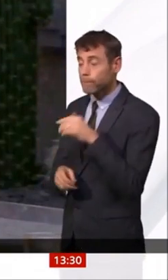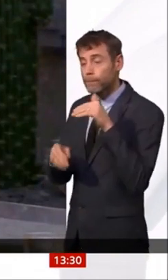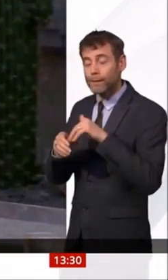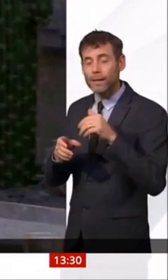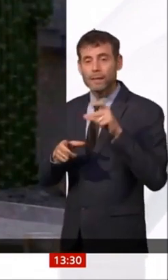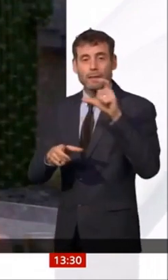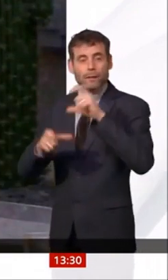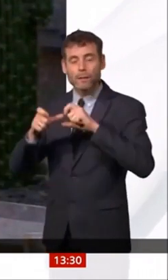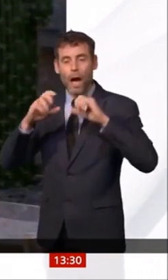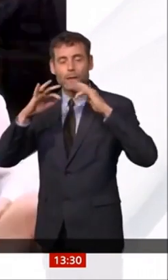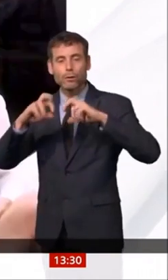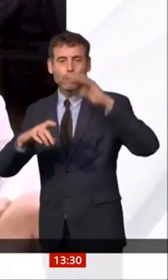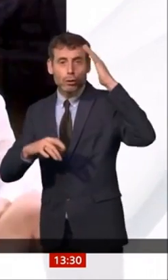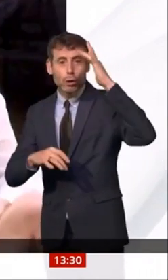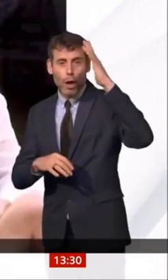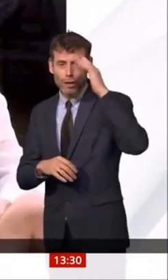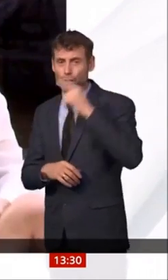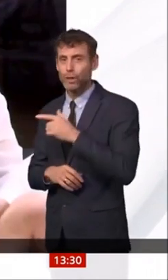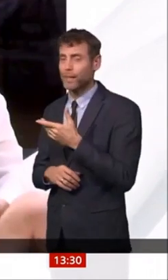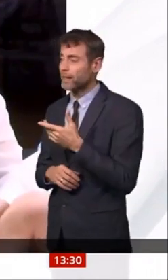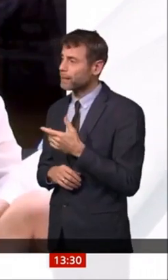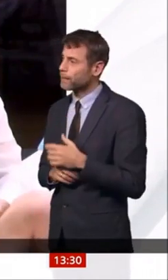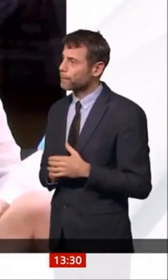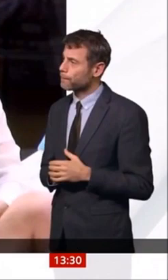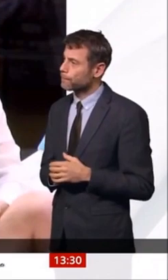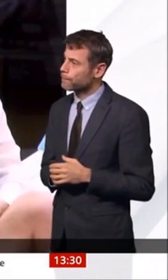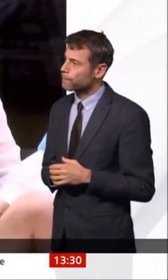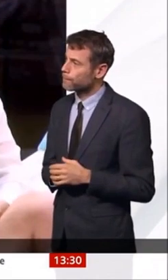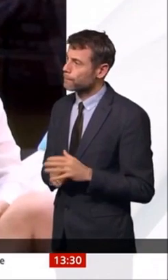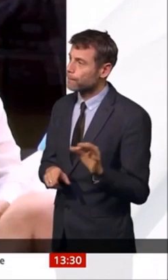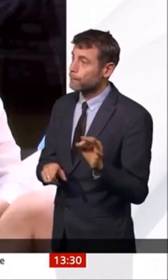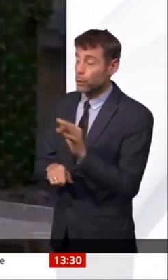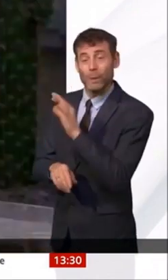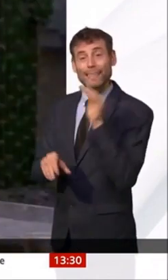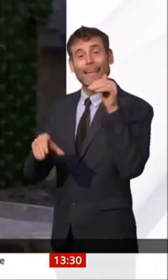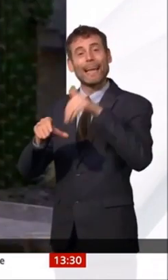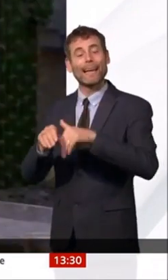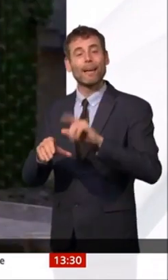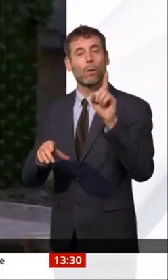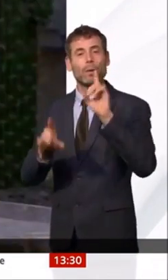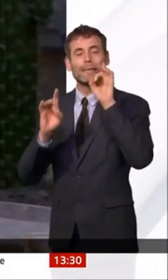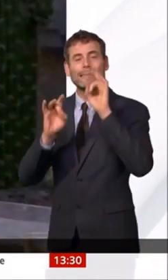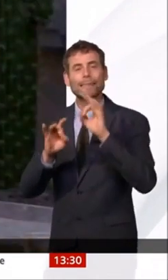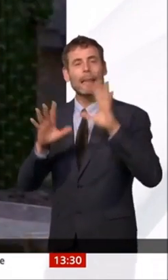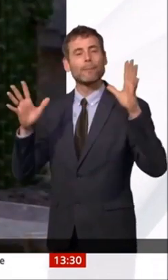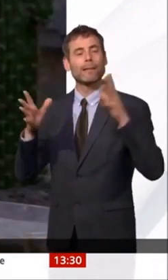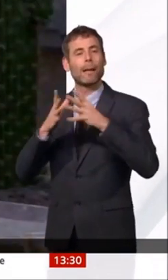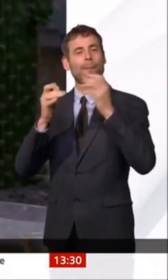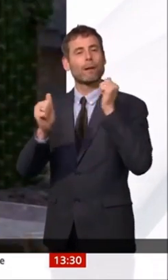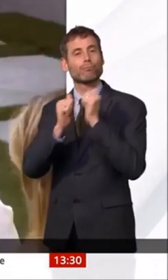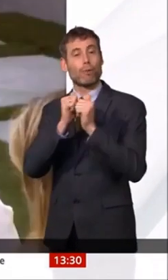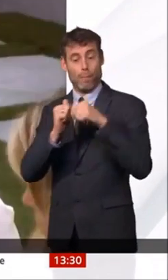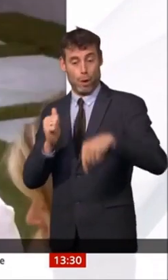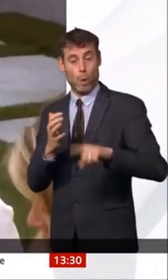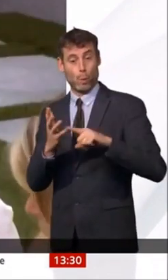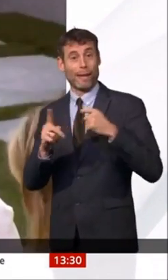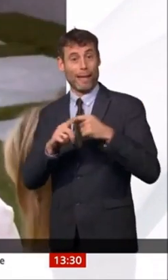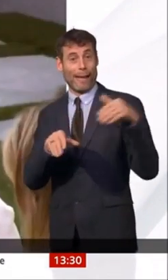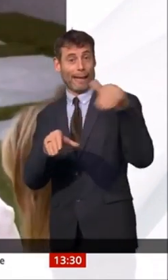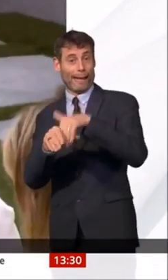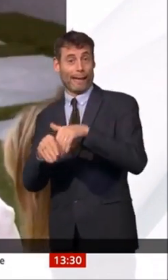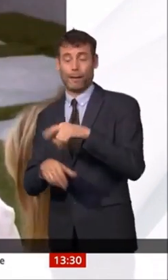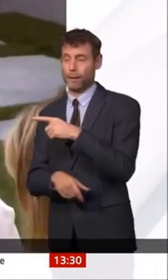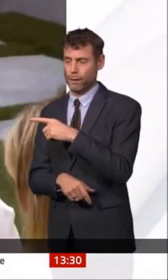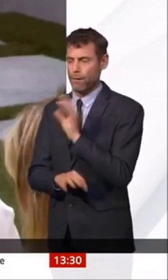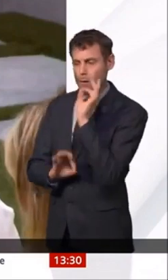It would just be like, that's why you should read about it. In 2018, she appeared on Celebrity Big Brother UK and was